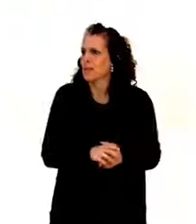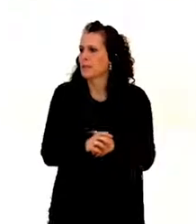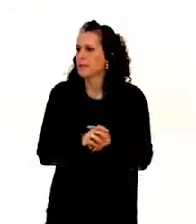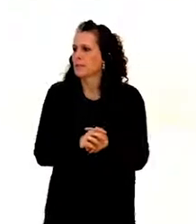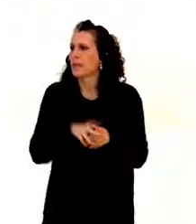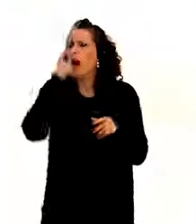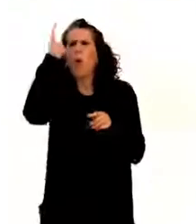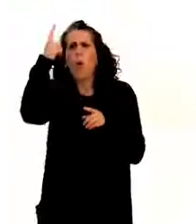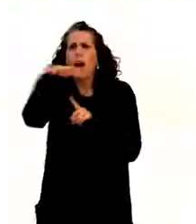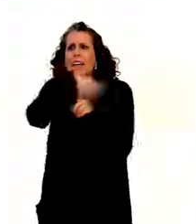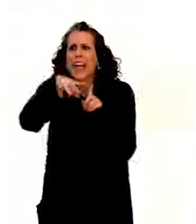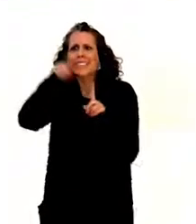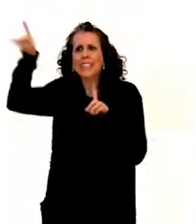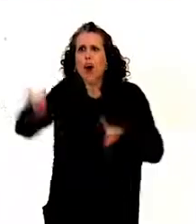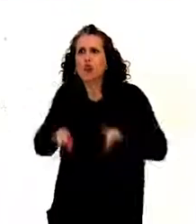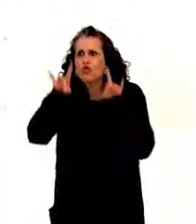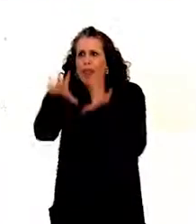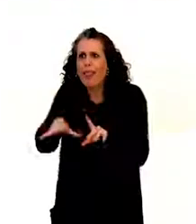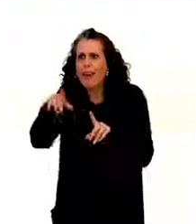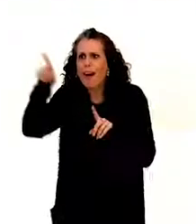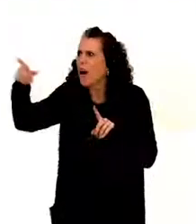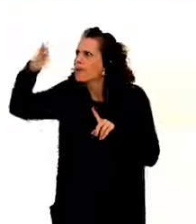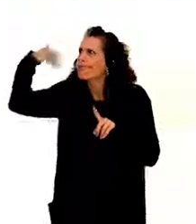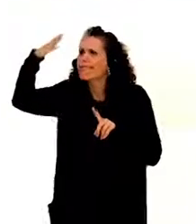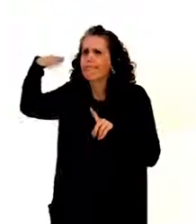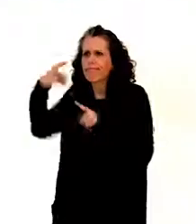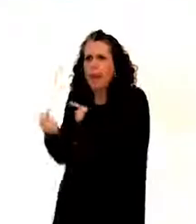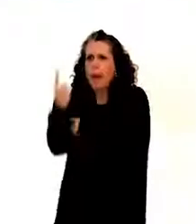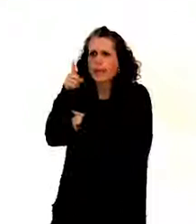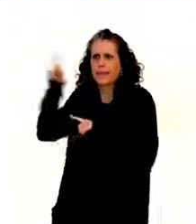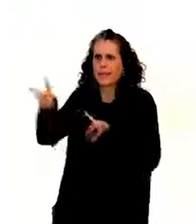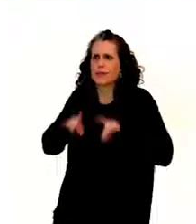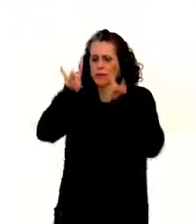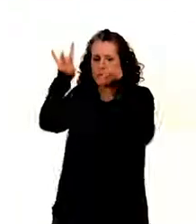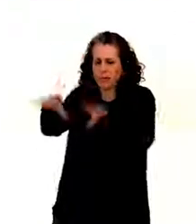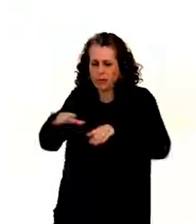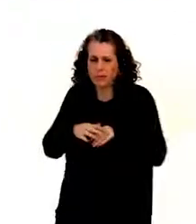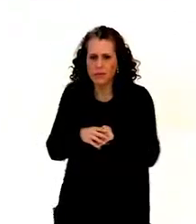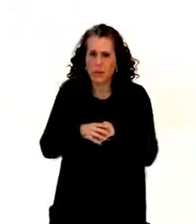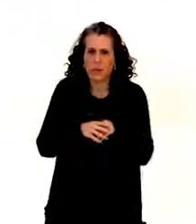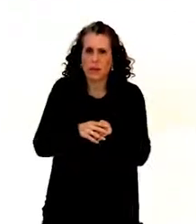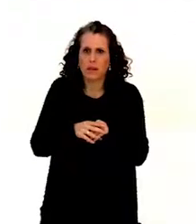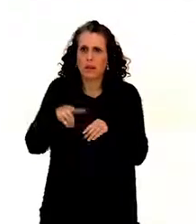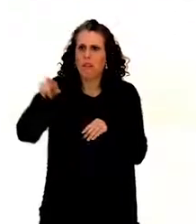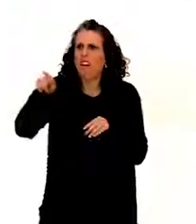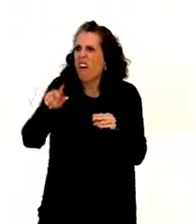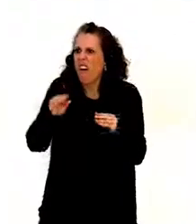Australia, several years ago. We had a young individual with intellectual